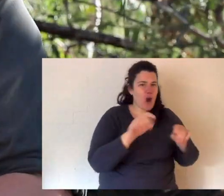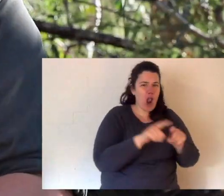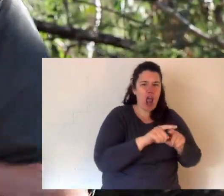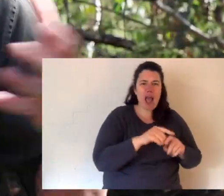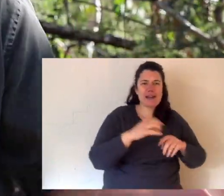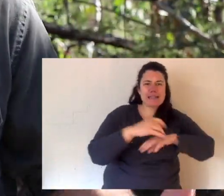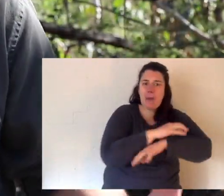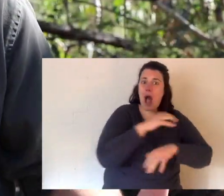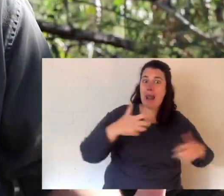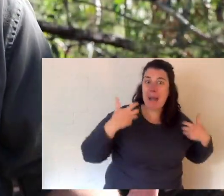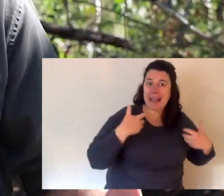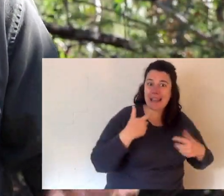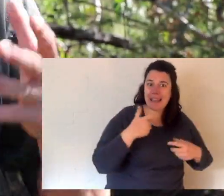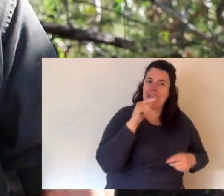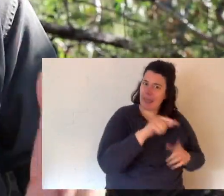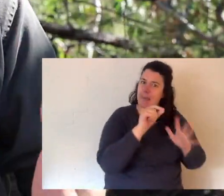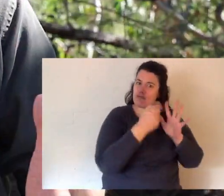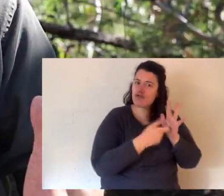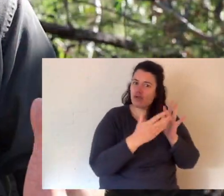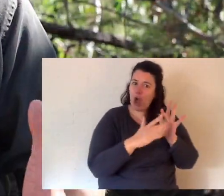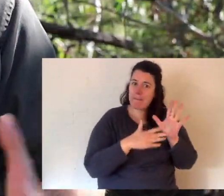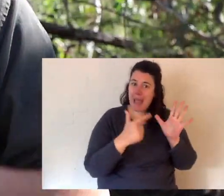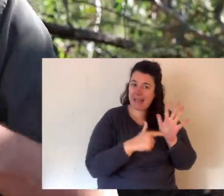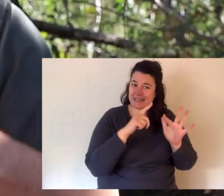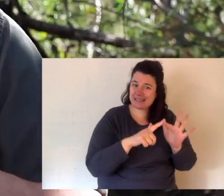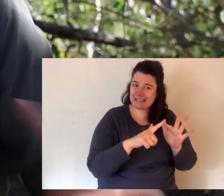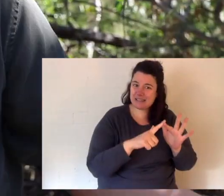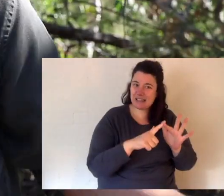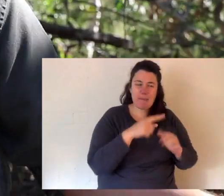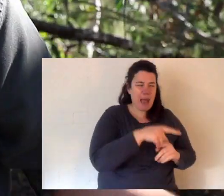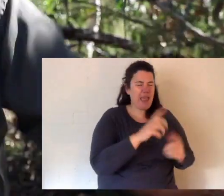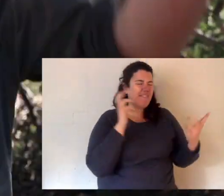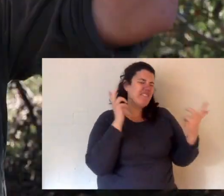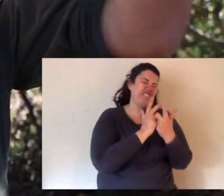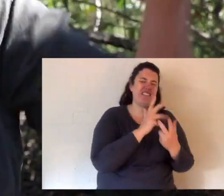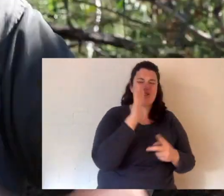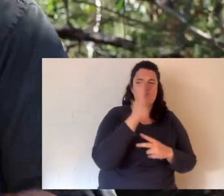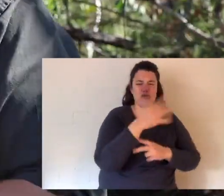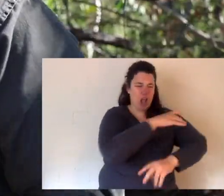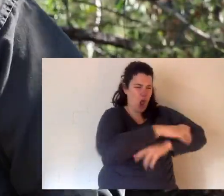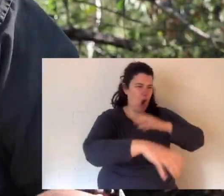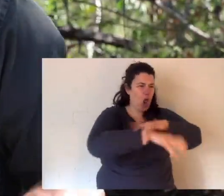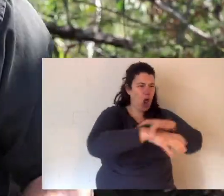monkey which is a primate but spider monkeys they are so adapted for the trees those long arms and a prehensile tail